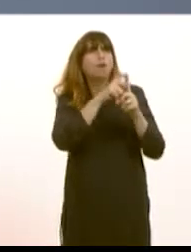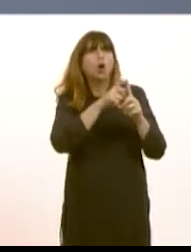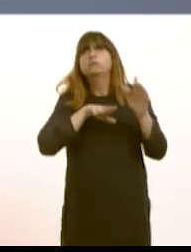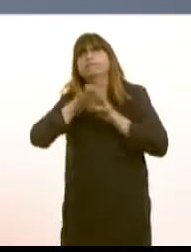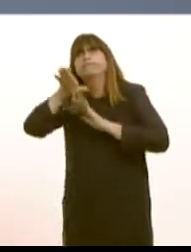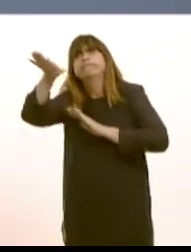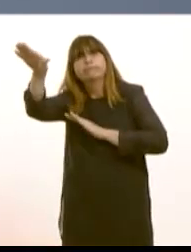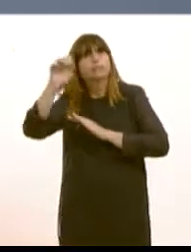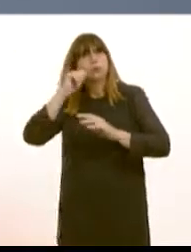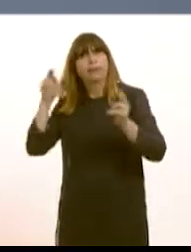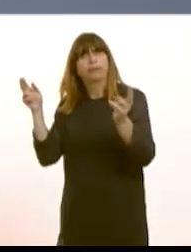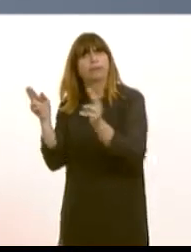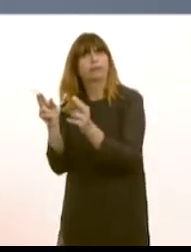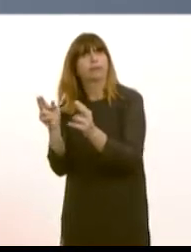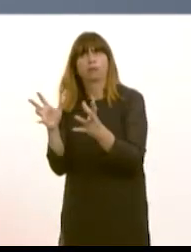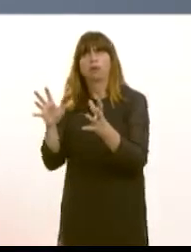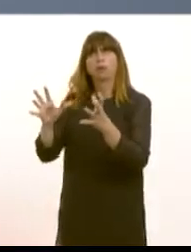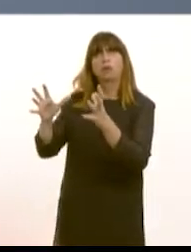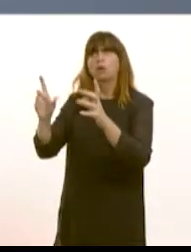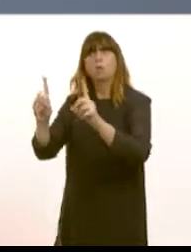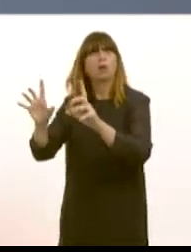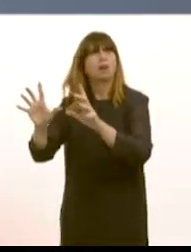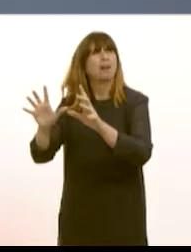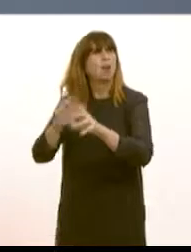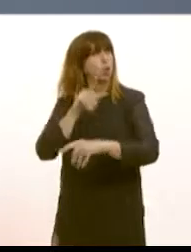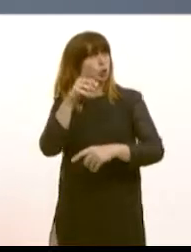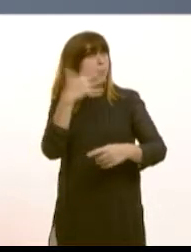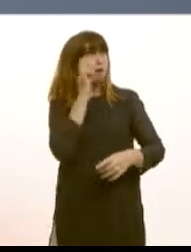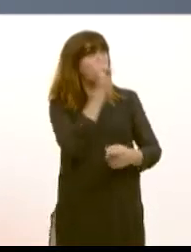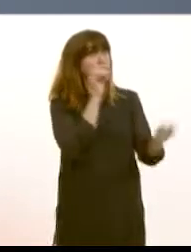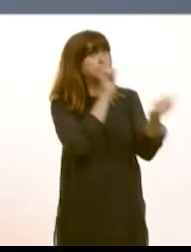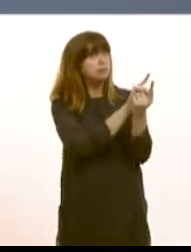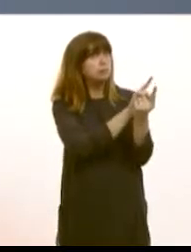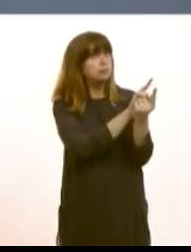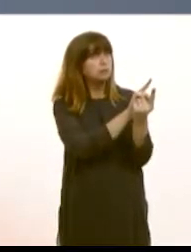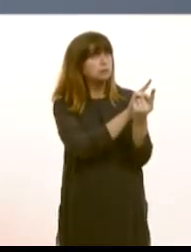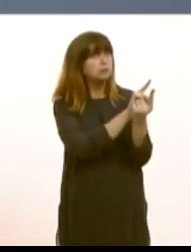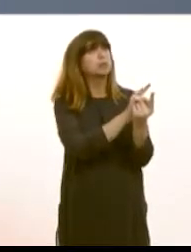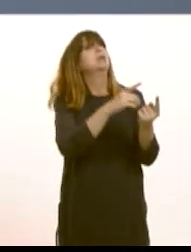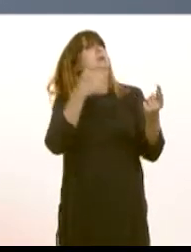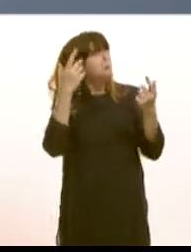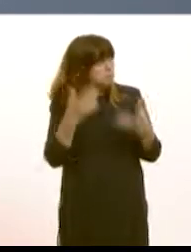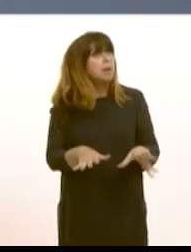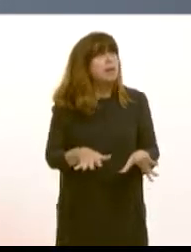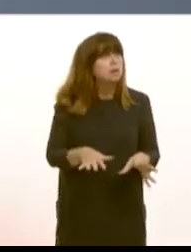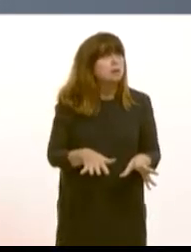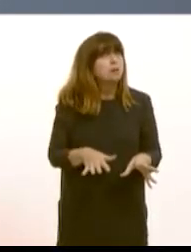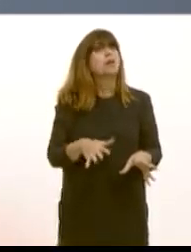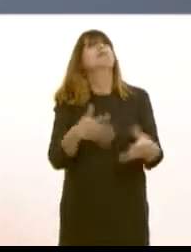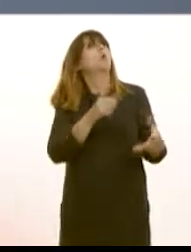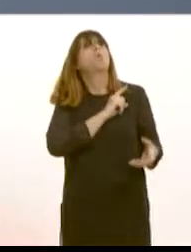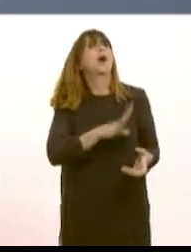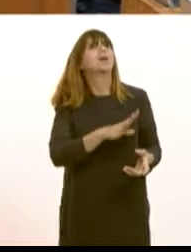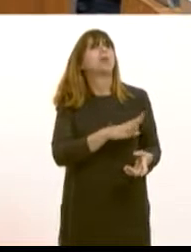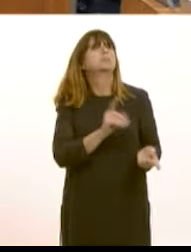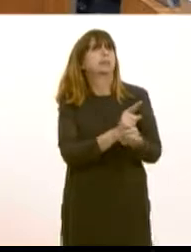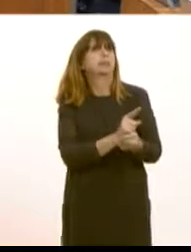forward the dynamics of that plant. Did you request a meeting with Ford and if you did request that meeting why wasn't